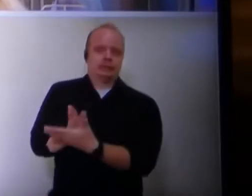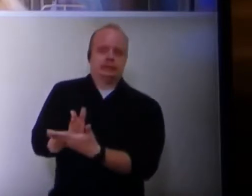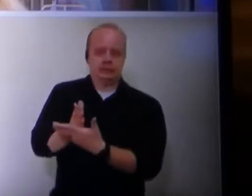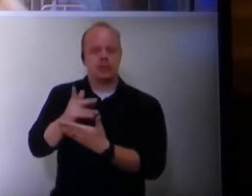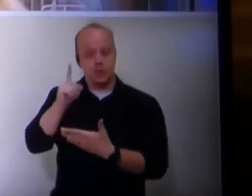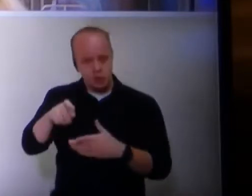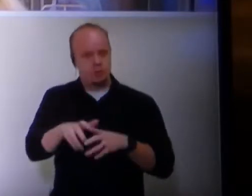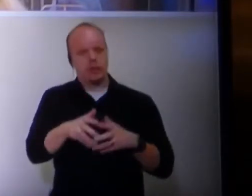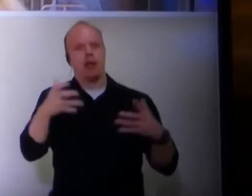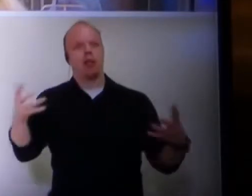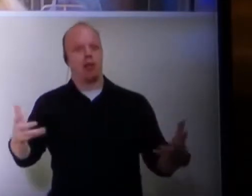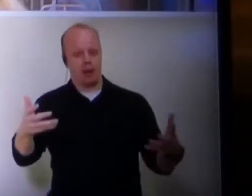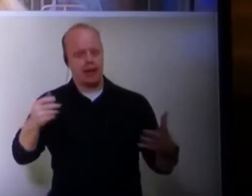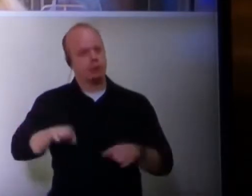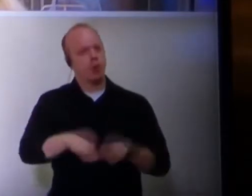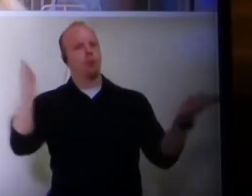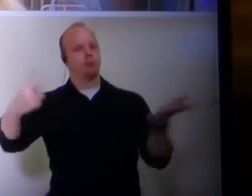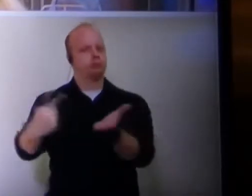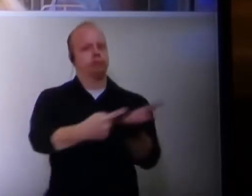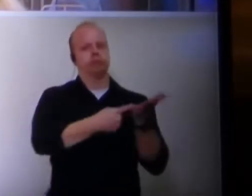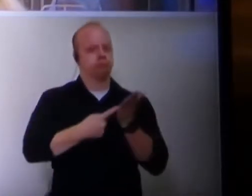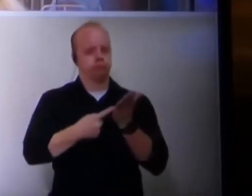robust, and wide open.